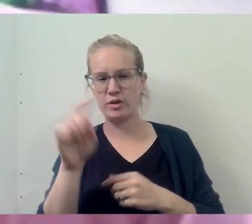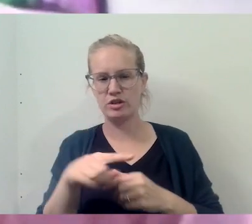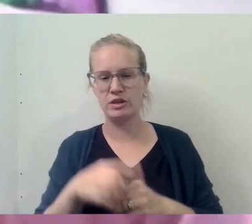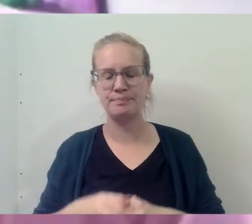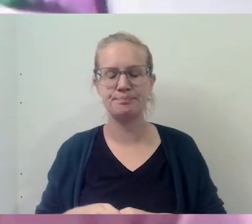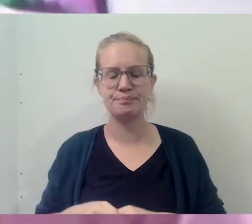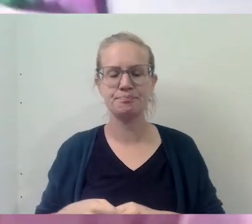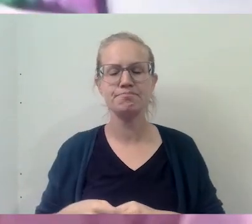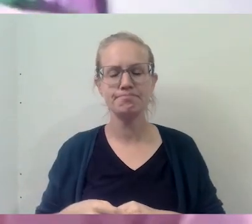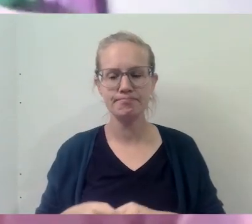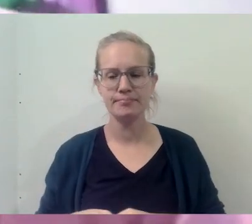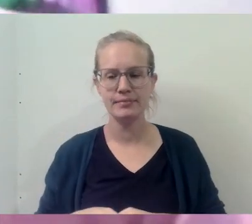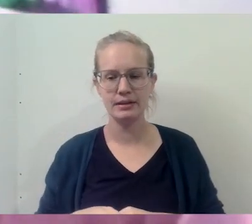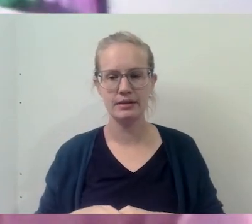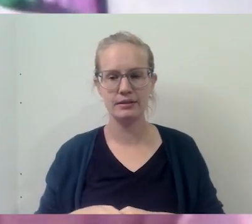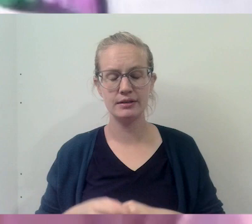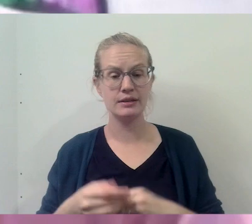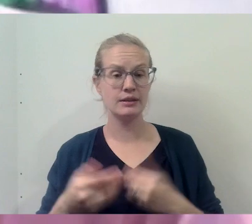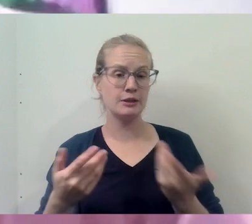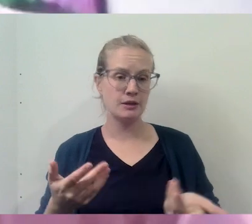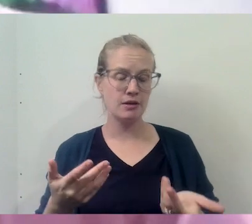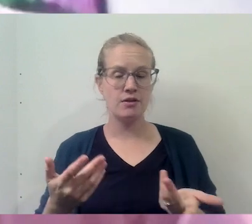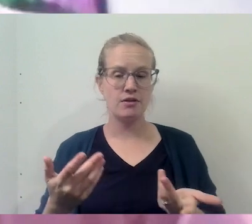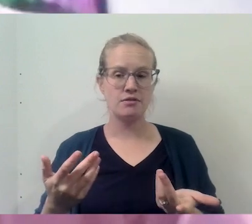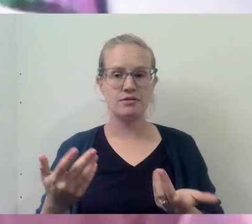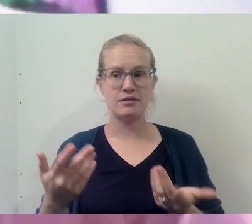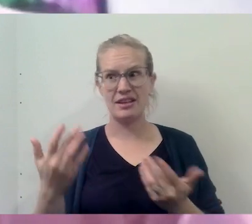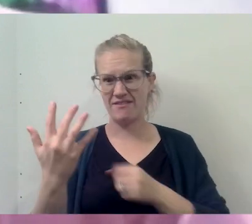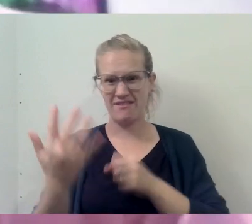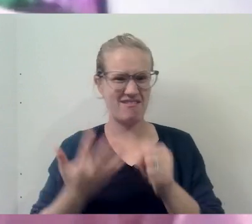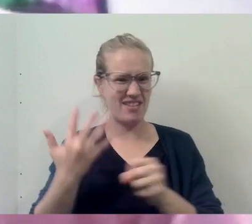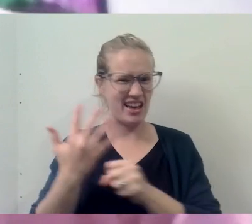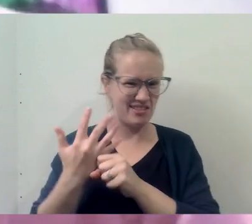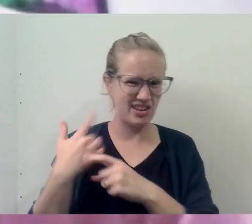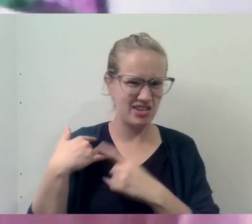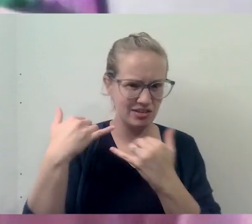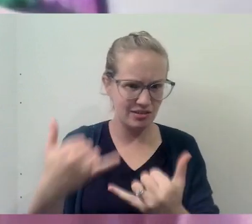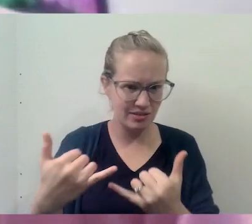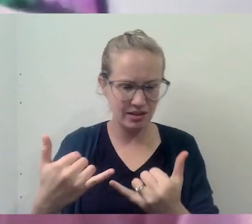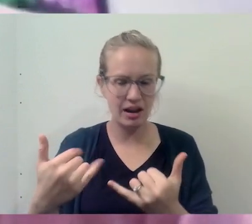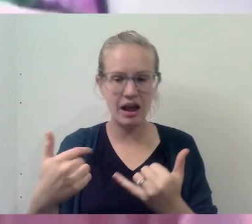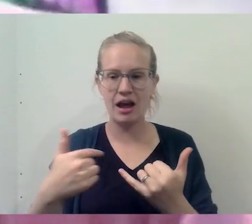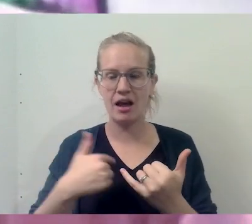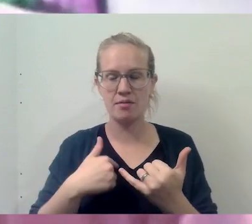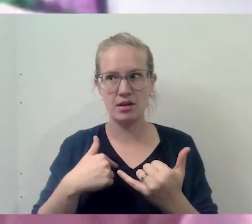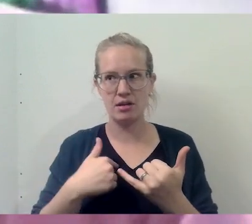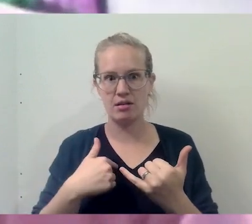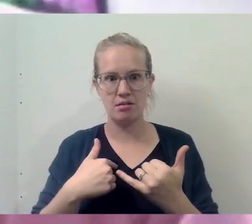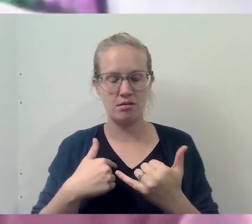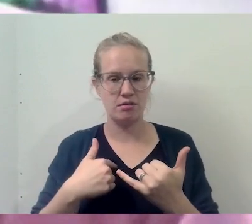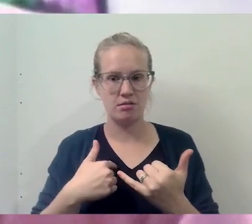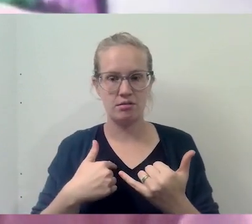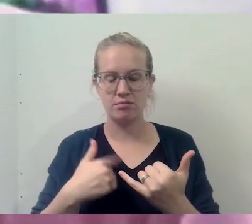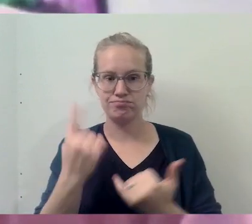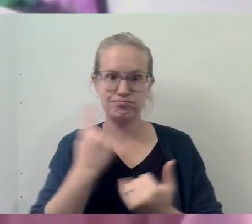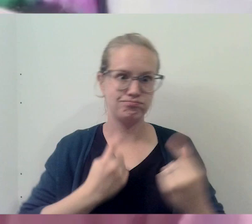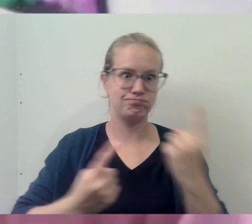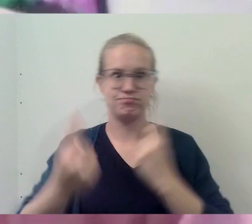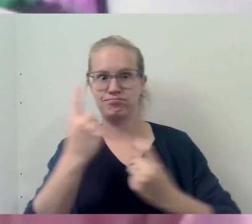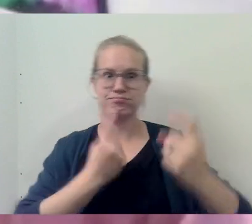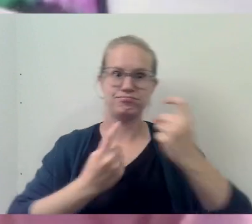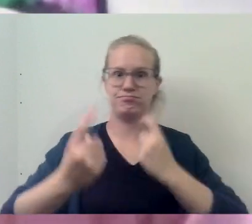Um, I don't know about you two, but over the last five years or so, I've just been inundated with, uh, questions